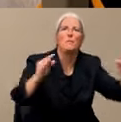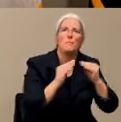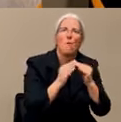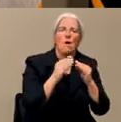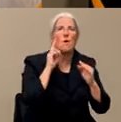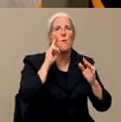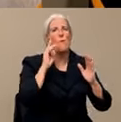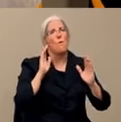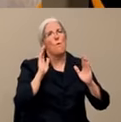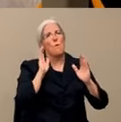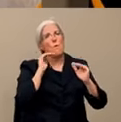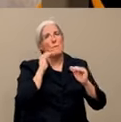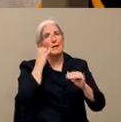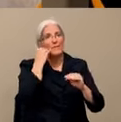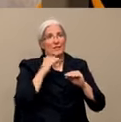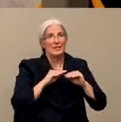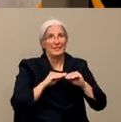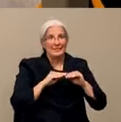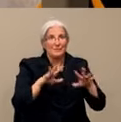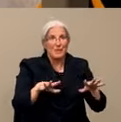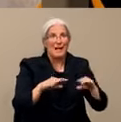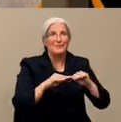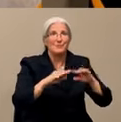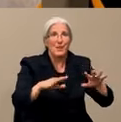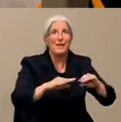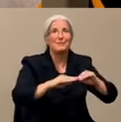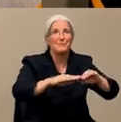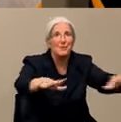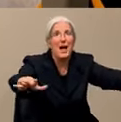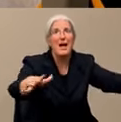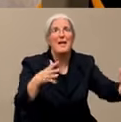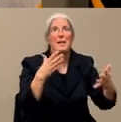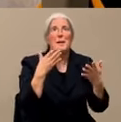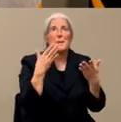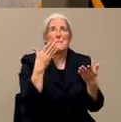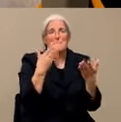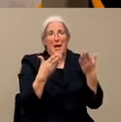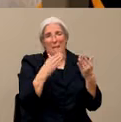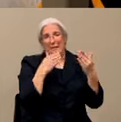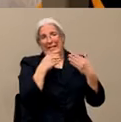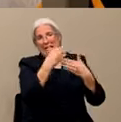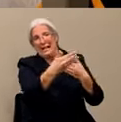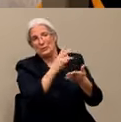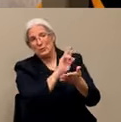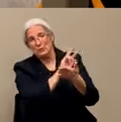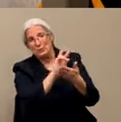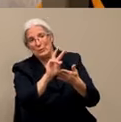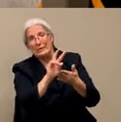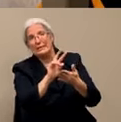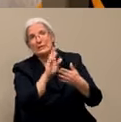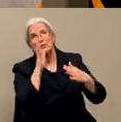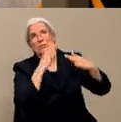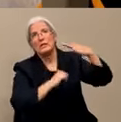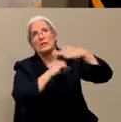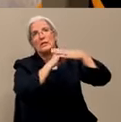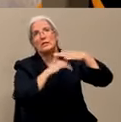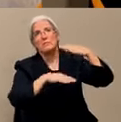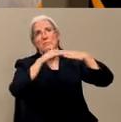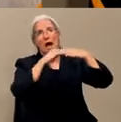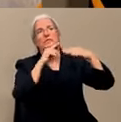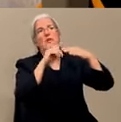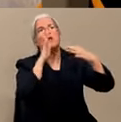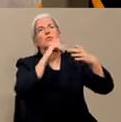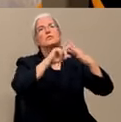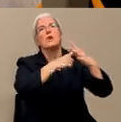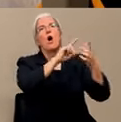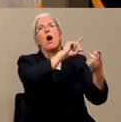to be a surge coming, it certainly should be within the next two weeks because we are now slowing down transmission. And so we're just looking at all the people that